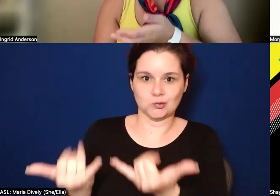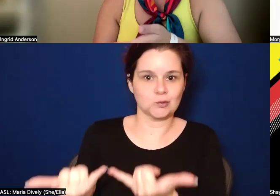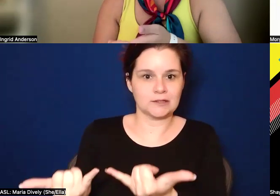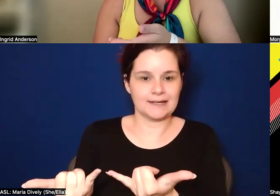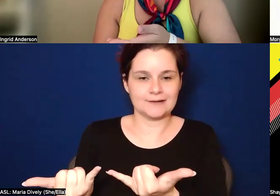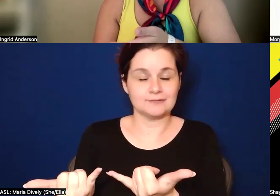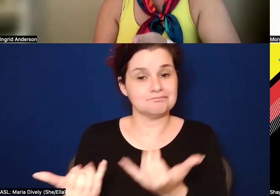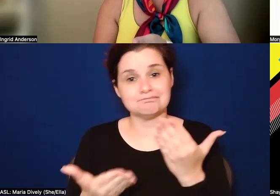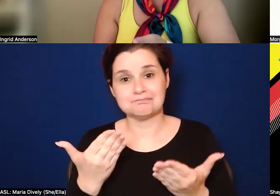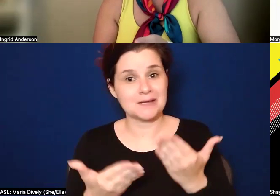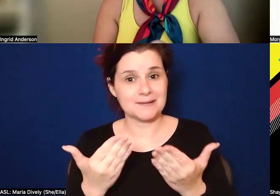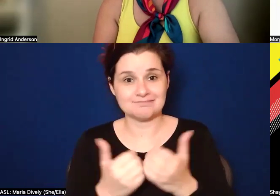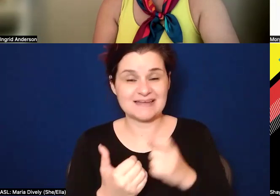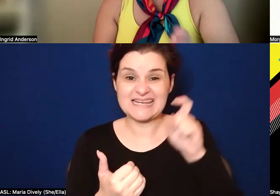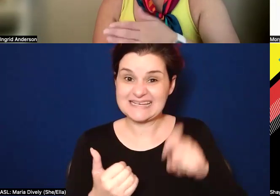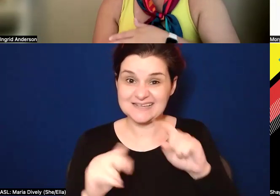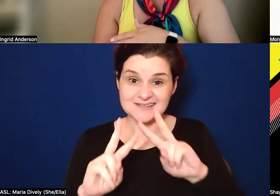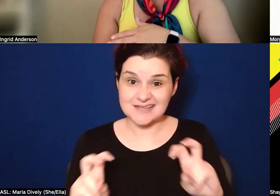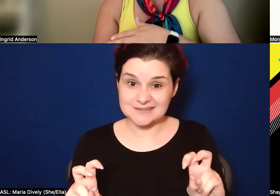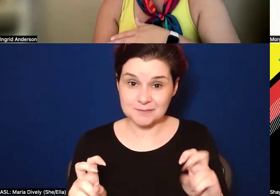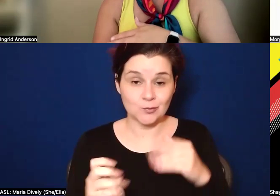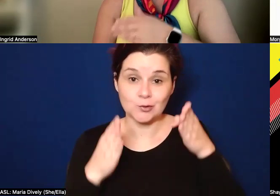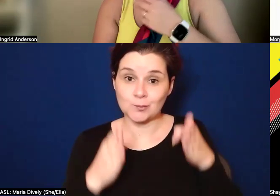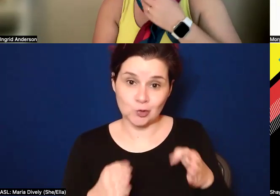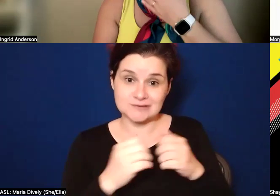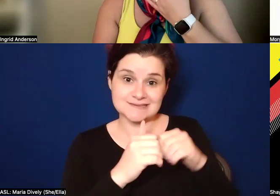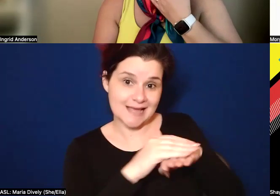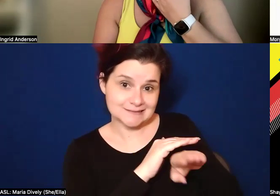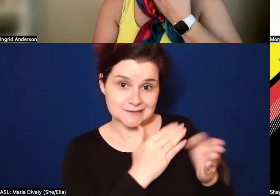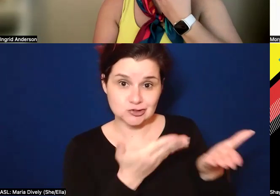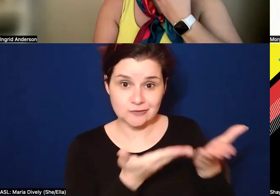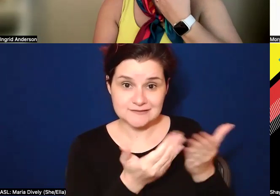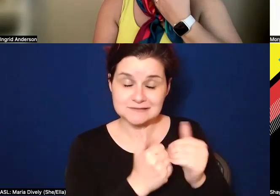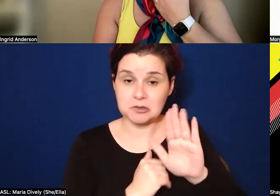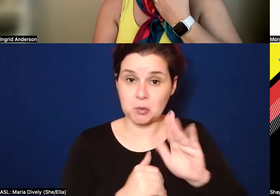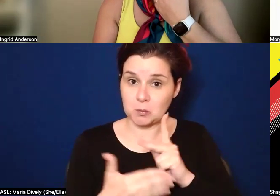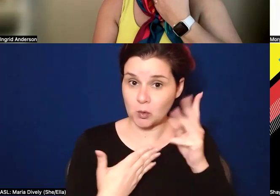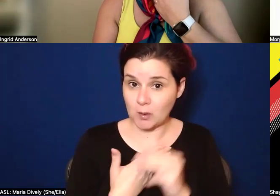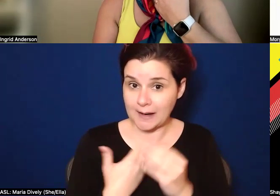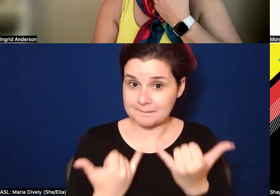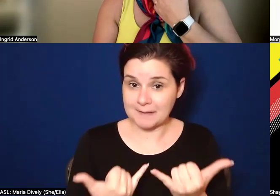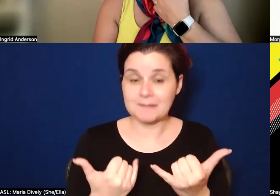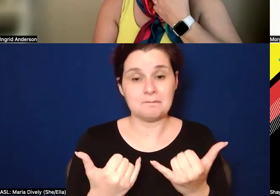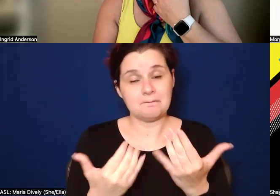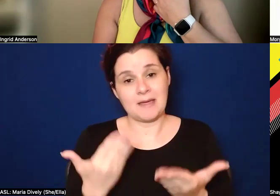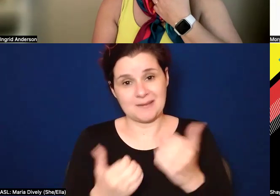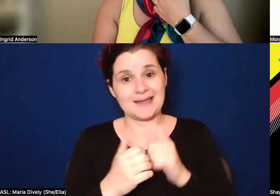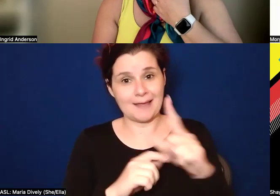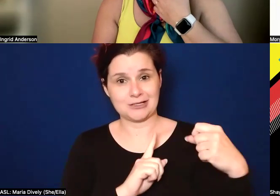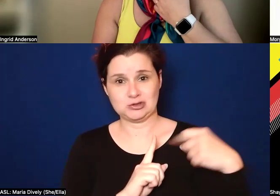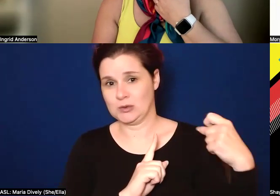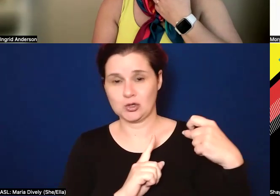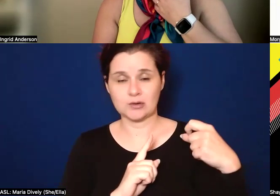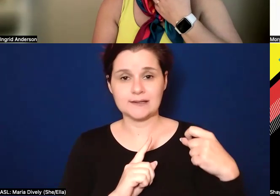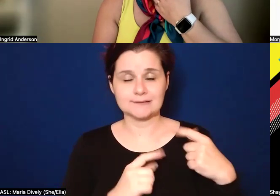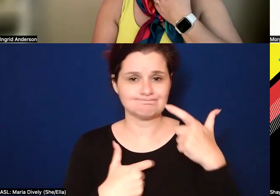even maybe in a needs assessment, when someone is accessing services at your program can be awfully triggering, um,